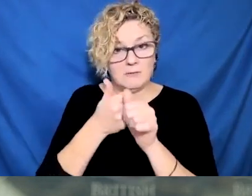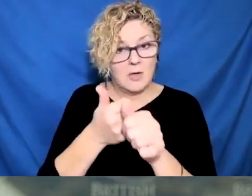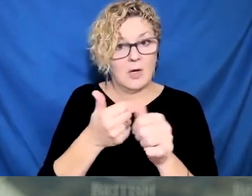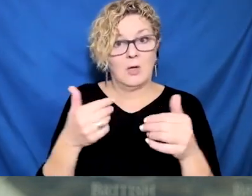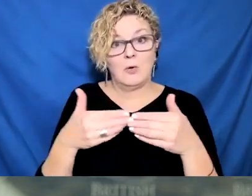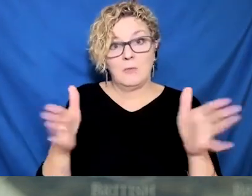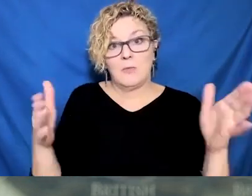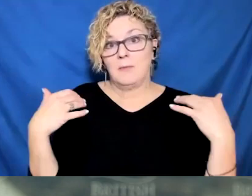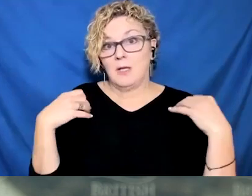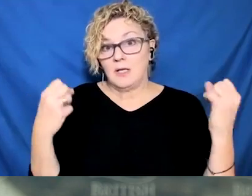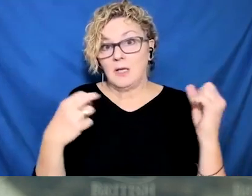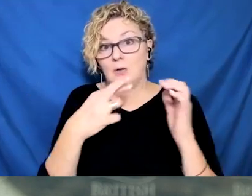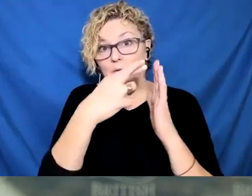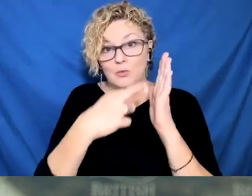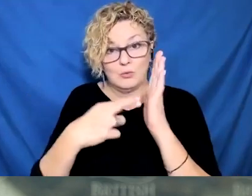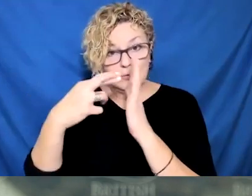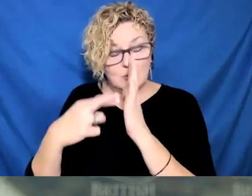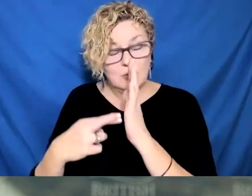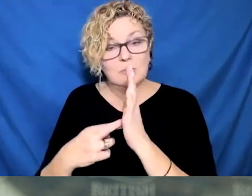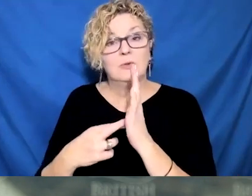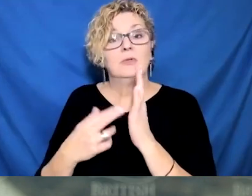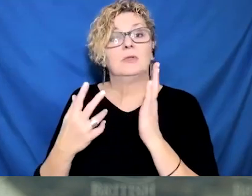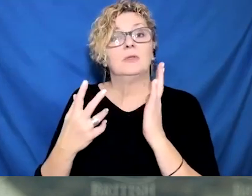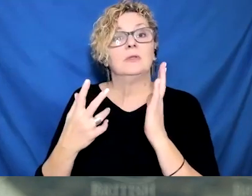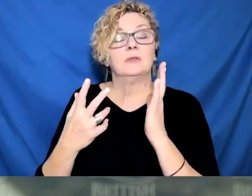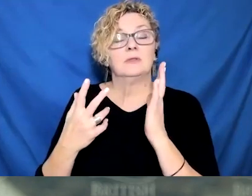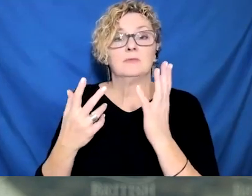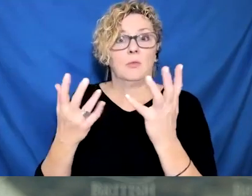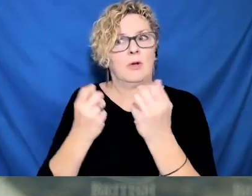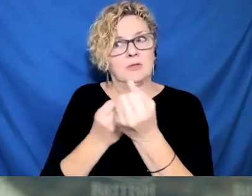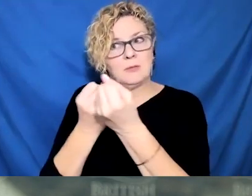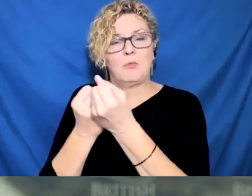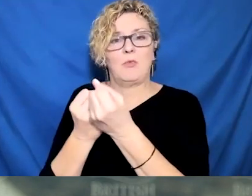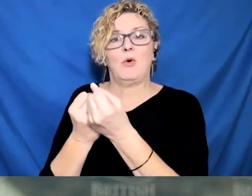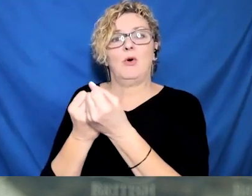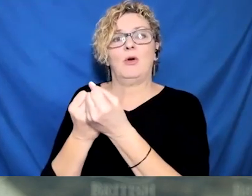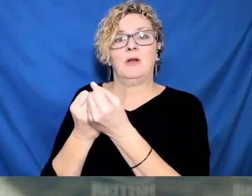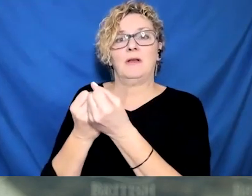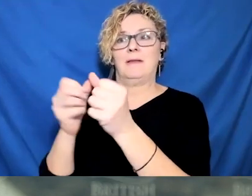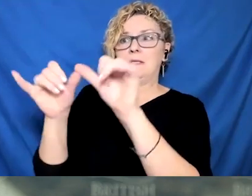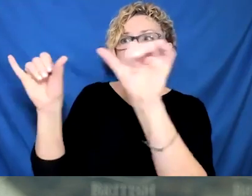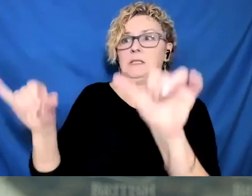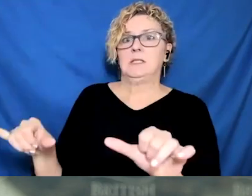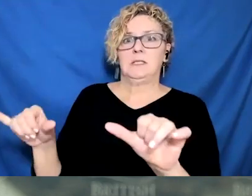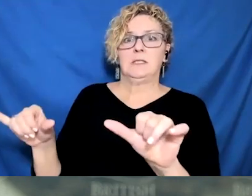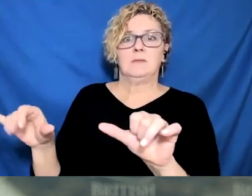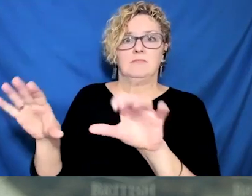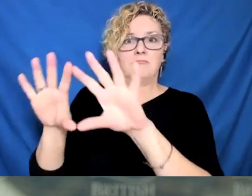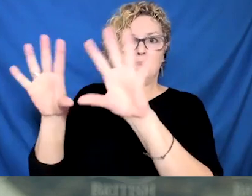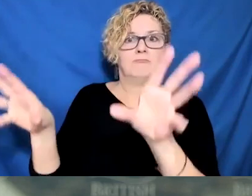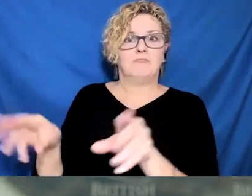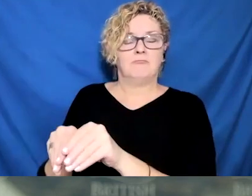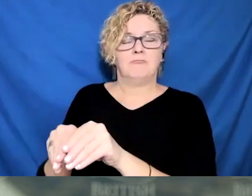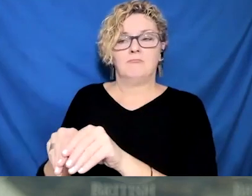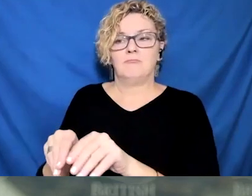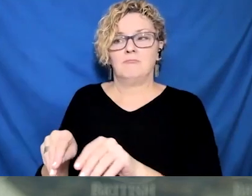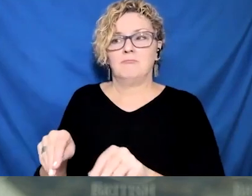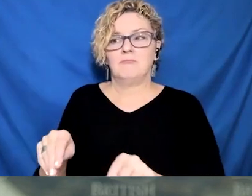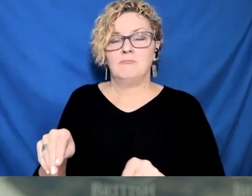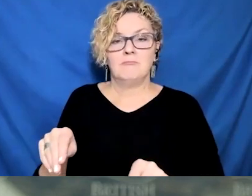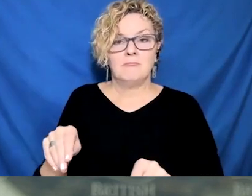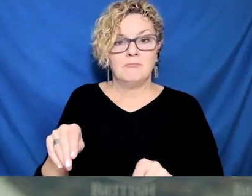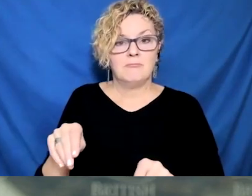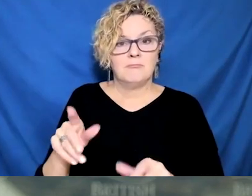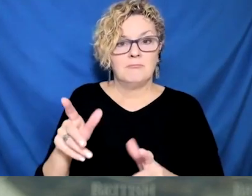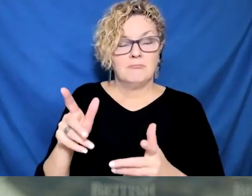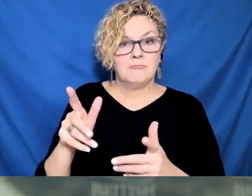stay home, they're not getting paid. And then we know they have trouble perhaps making rent and what have you. So what do people in that boat do